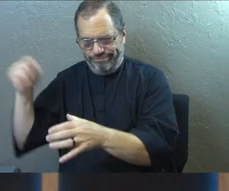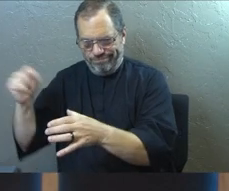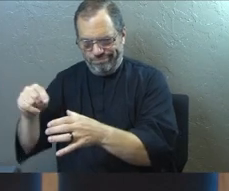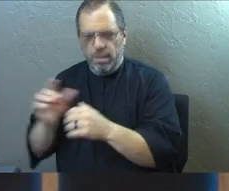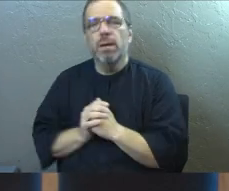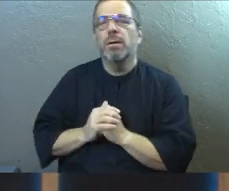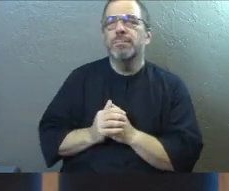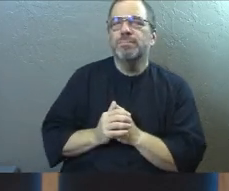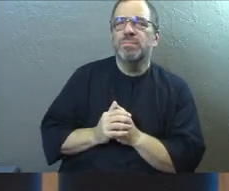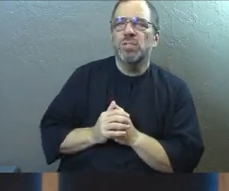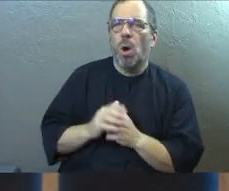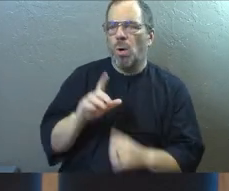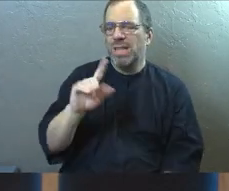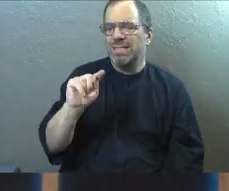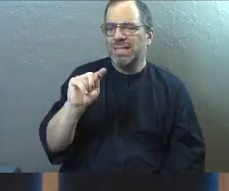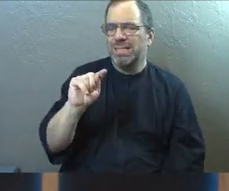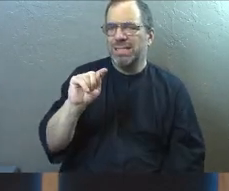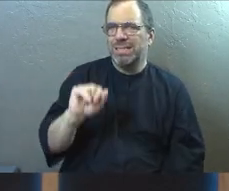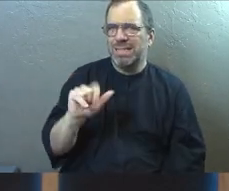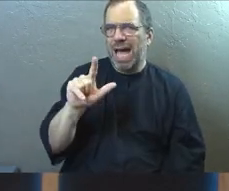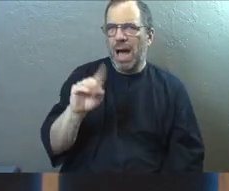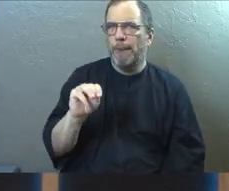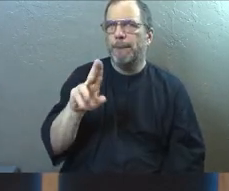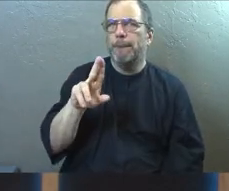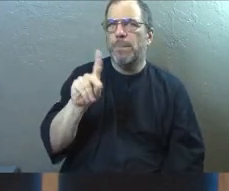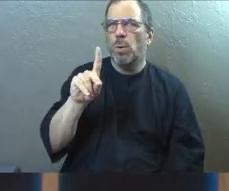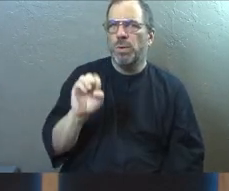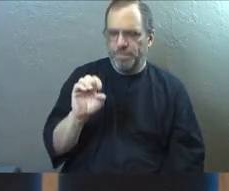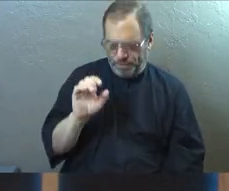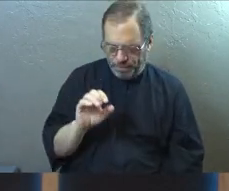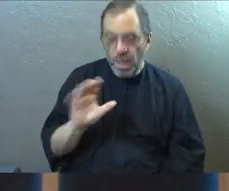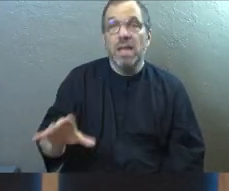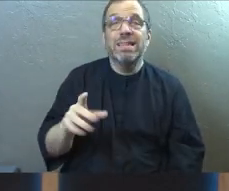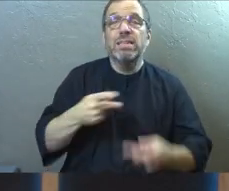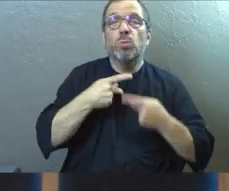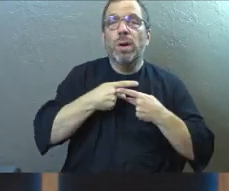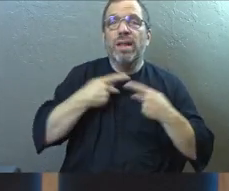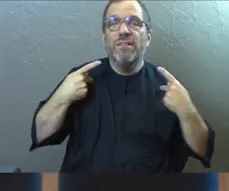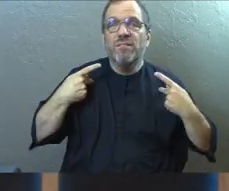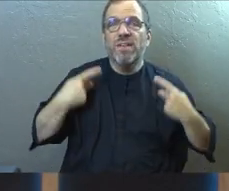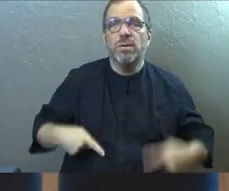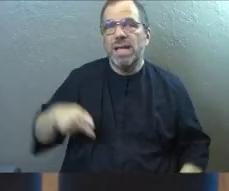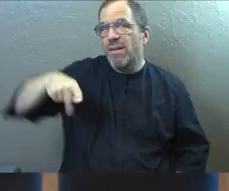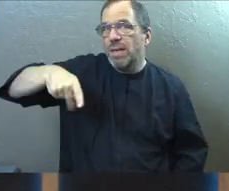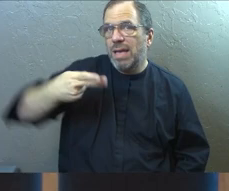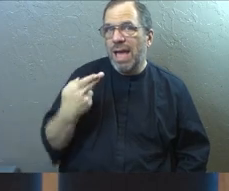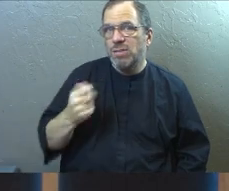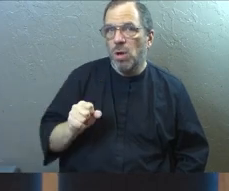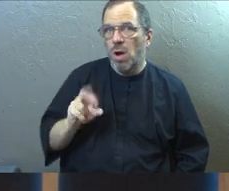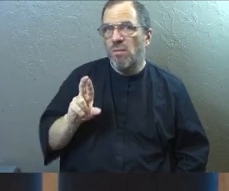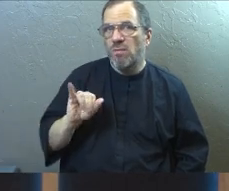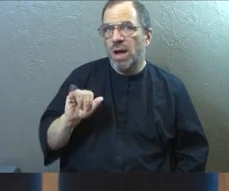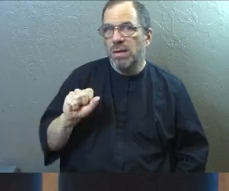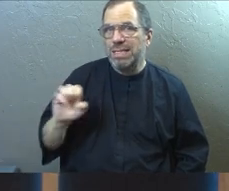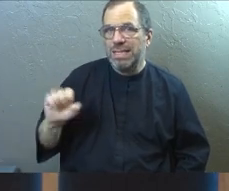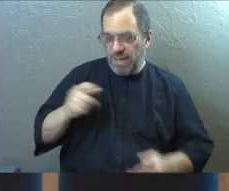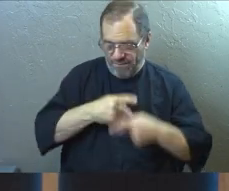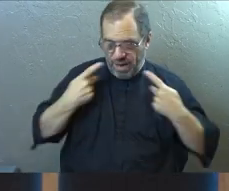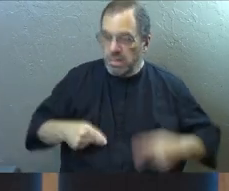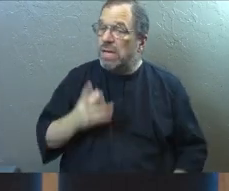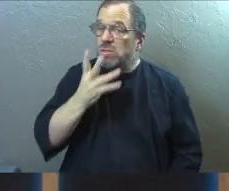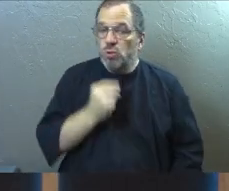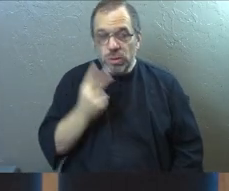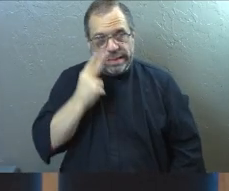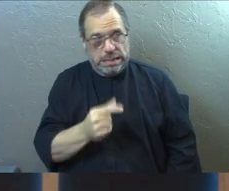This is a spot from the Talmud. I'll read this to you. This is what Pharisees were teaching about Gentiles at the time of Jesus. It says,